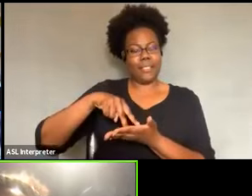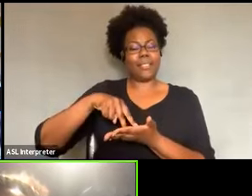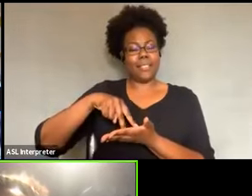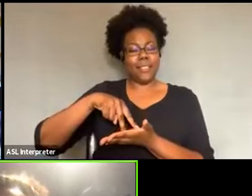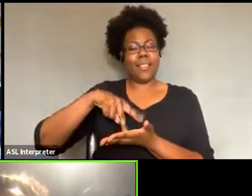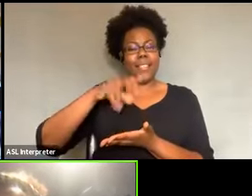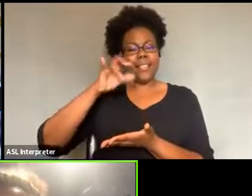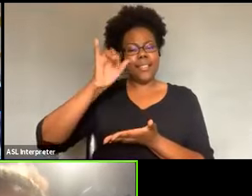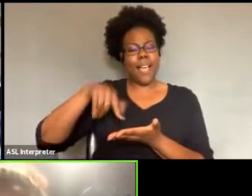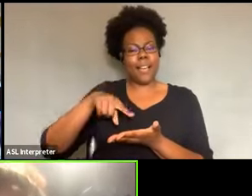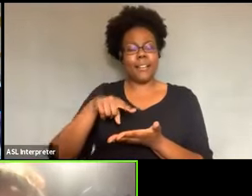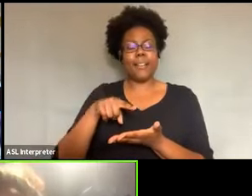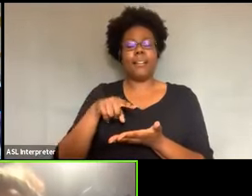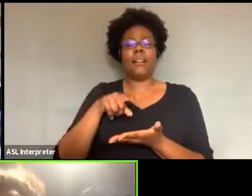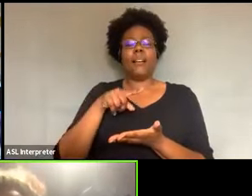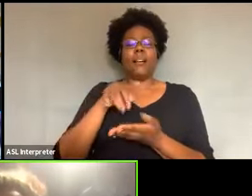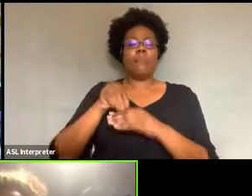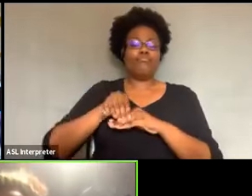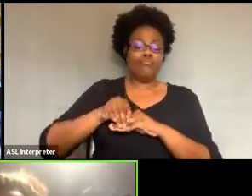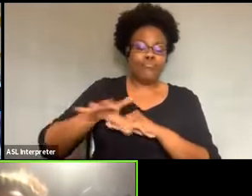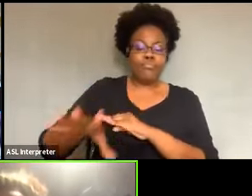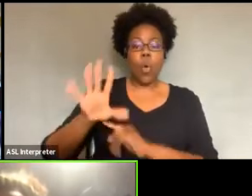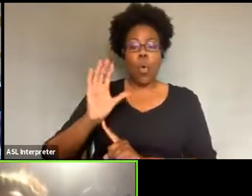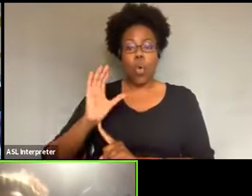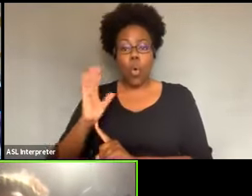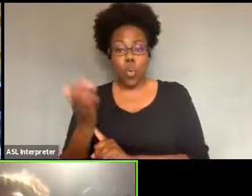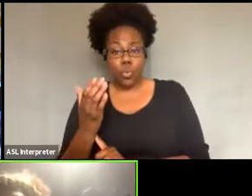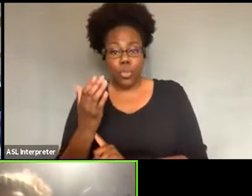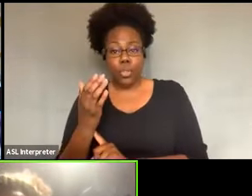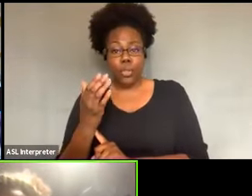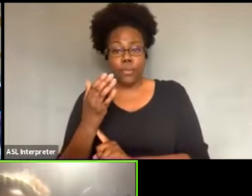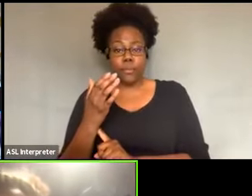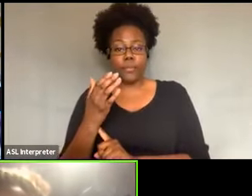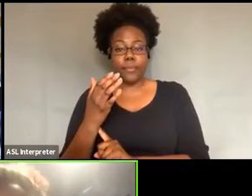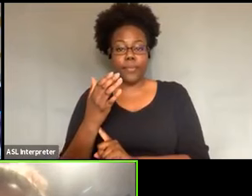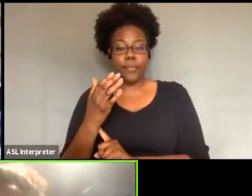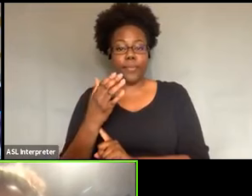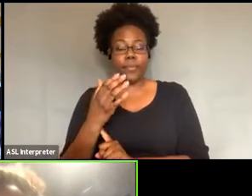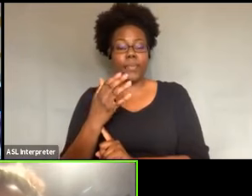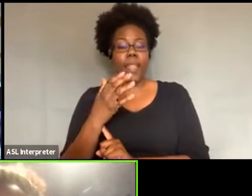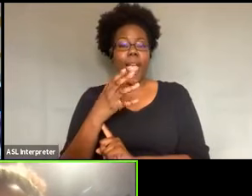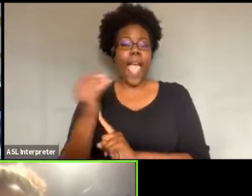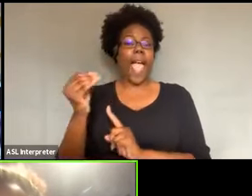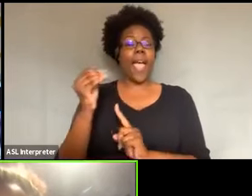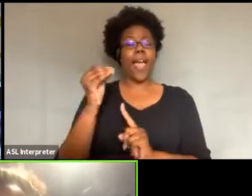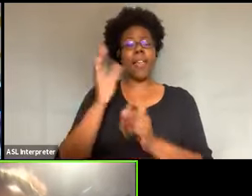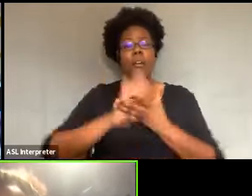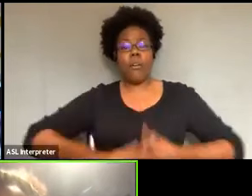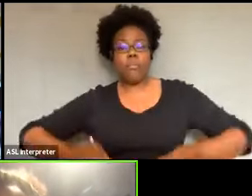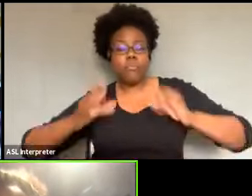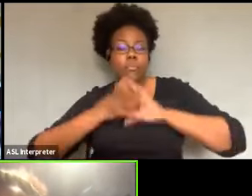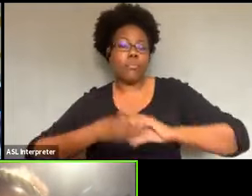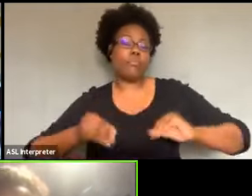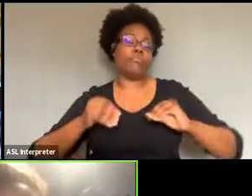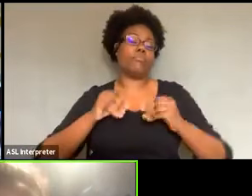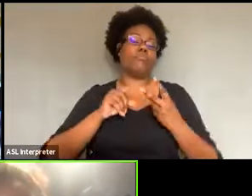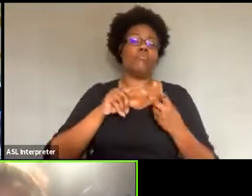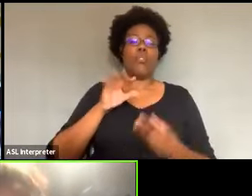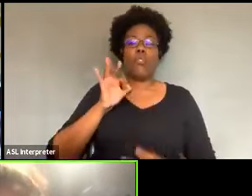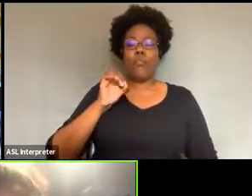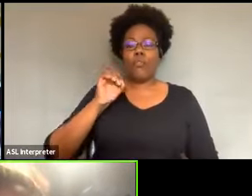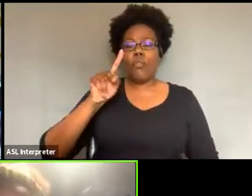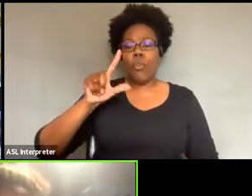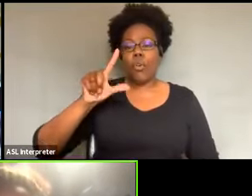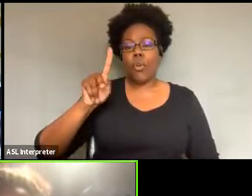not only, uh, culture and, um, folklore and stories, uh, religion